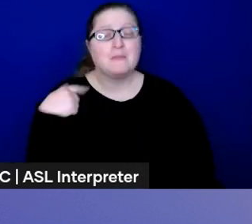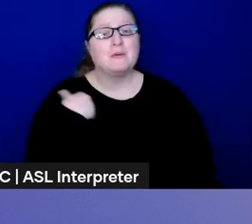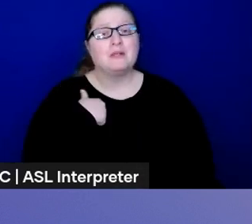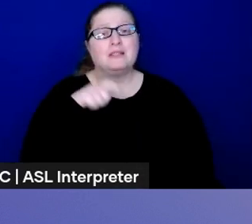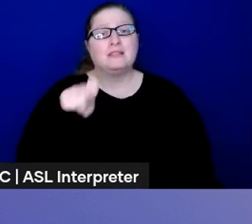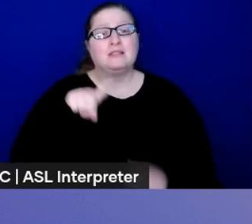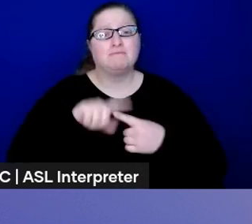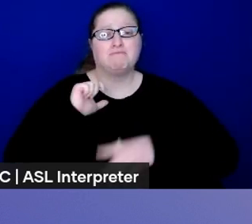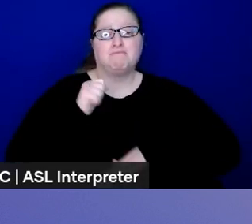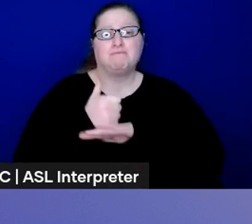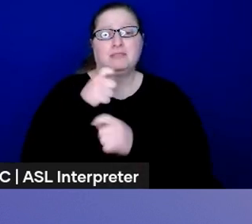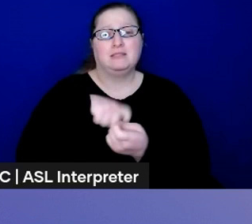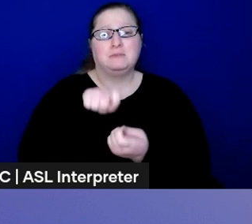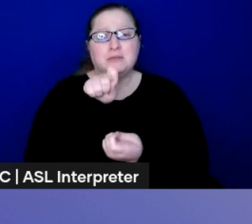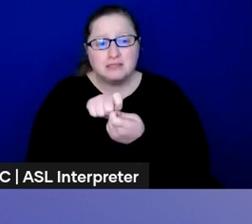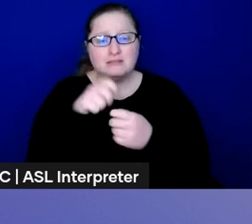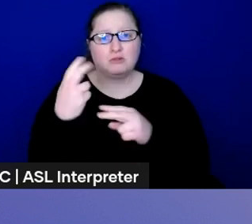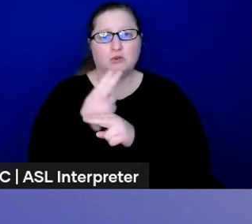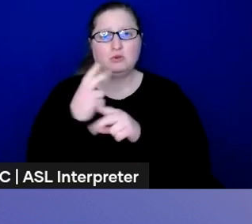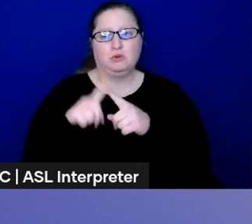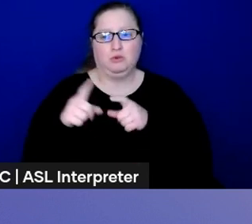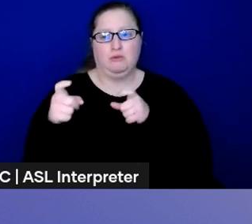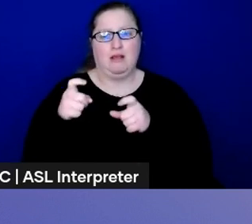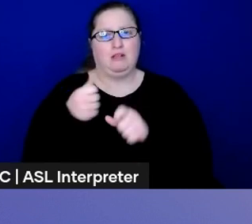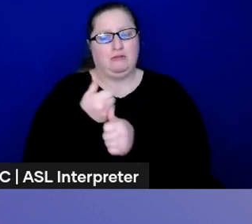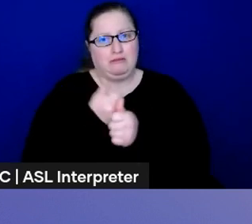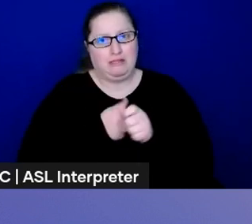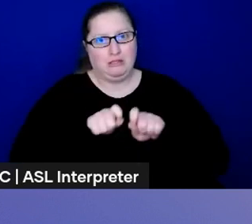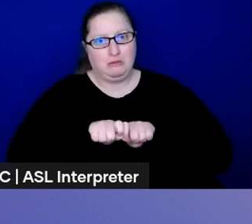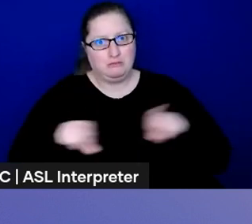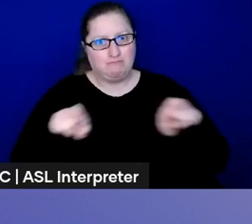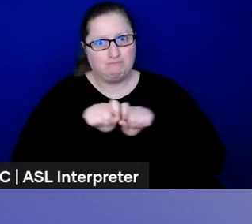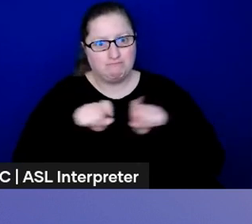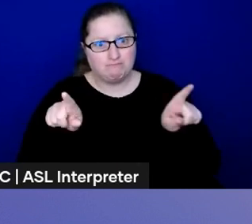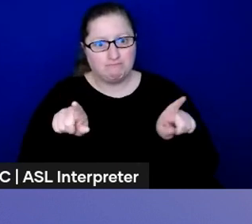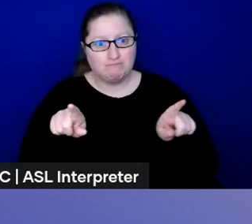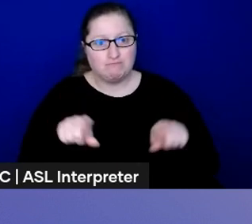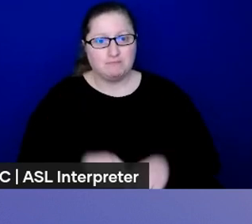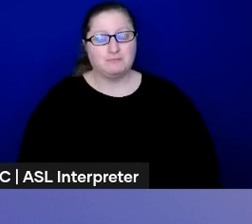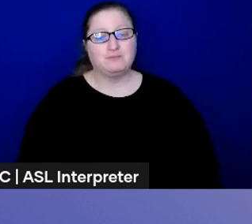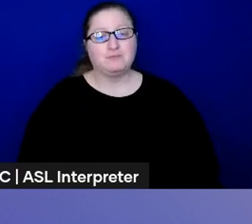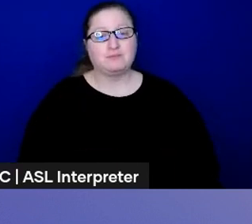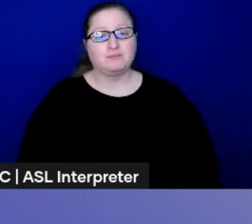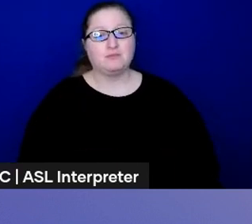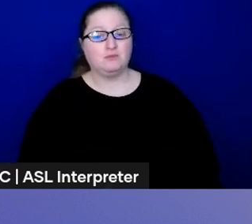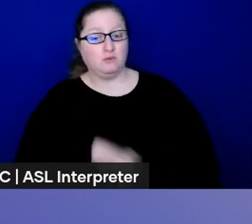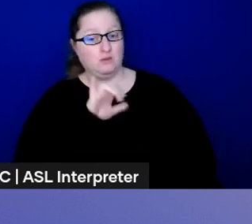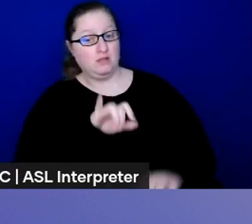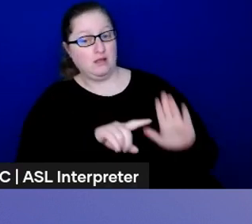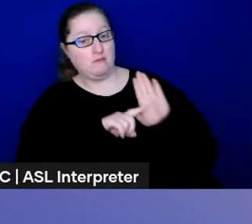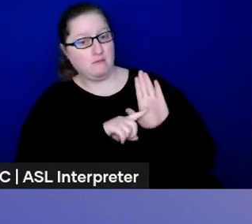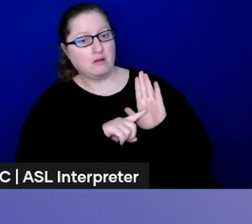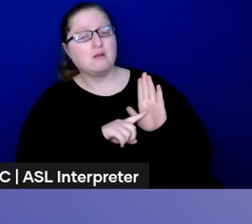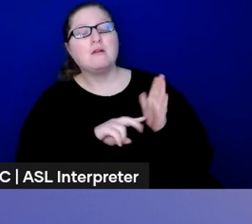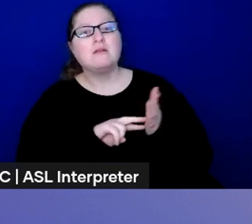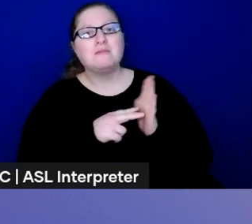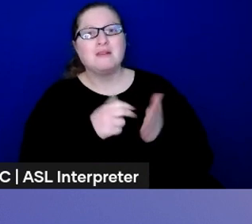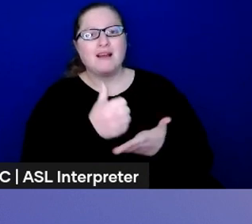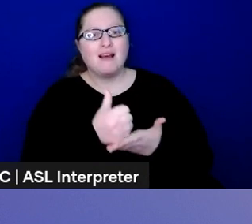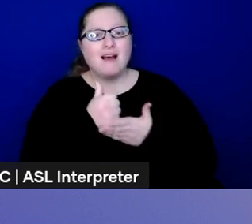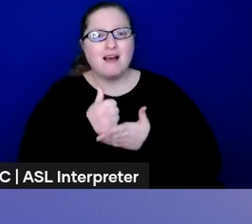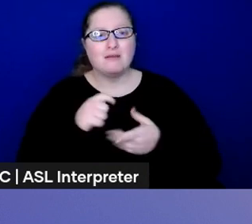specific key users to handle the deployments. So this module helps me achieve that. I pass the